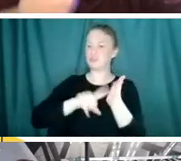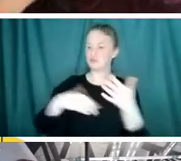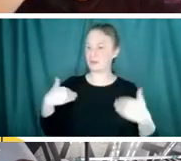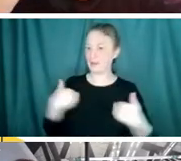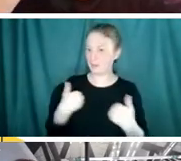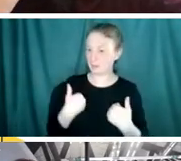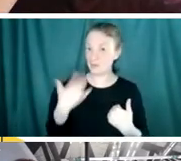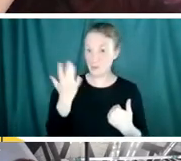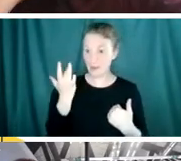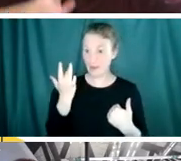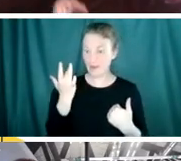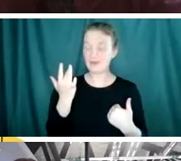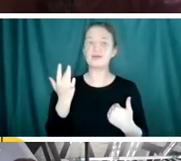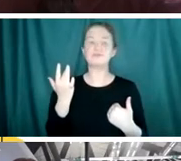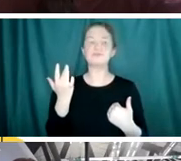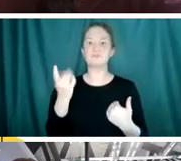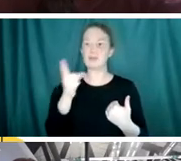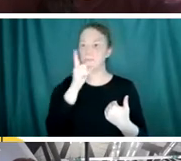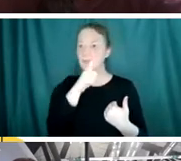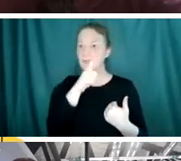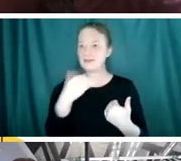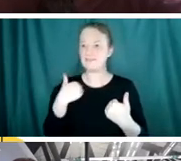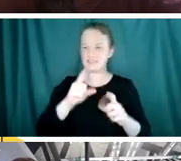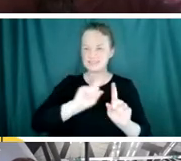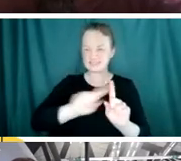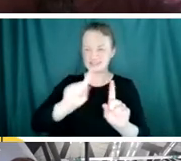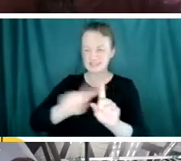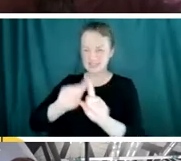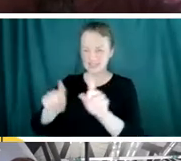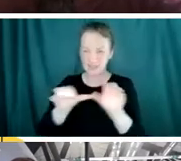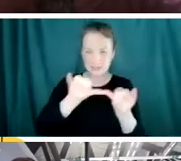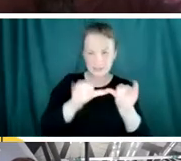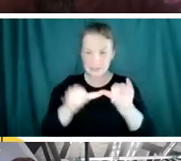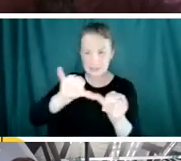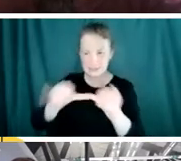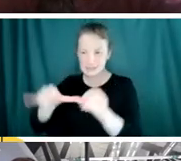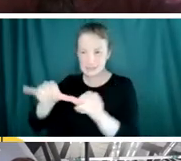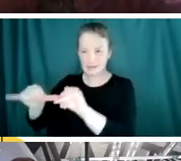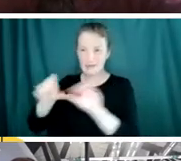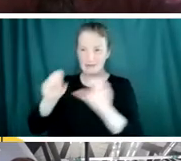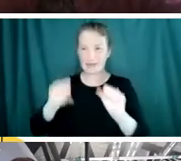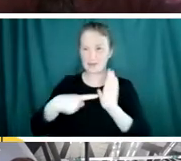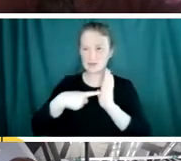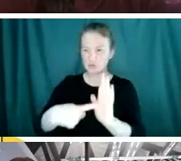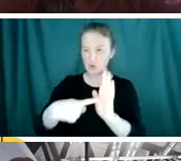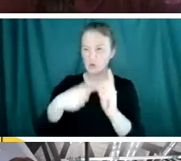so many varieties that have been engineered to do particular things. You can,